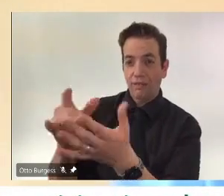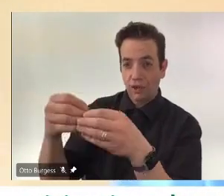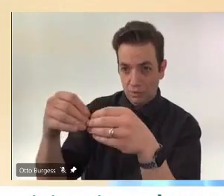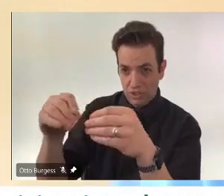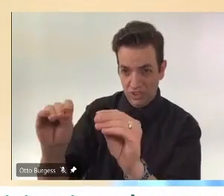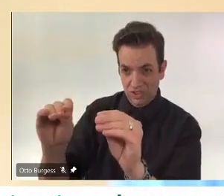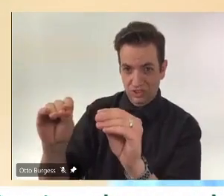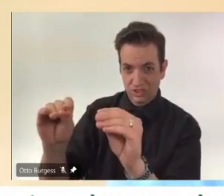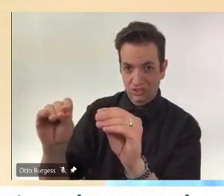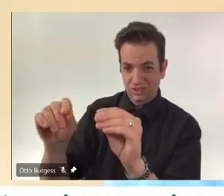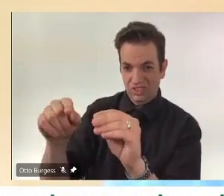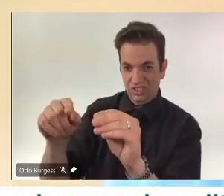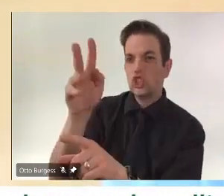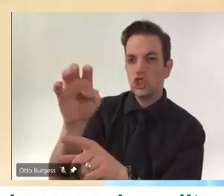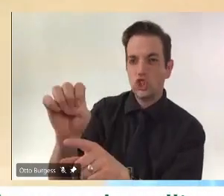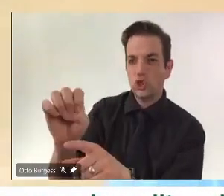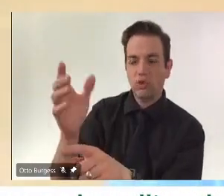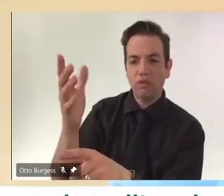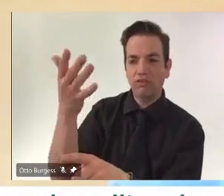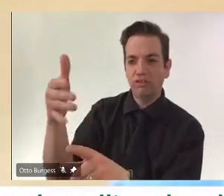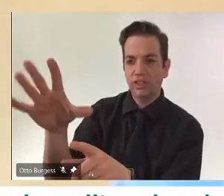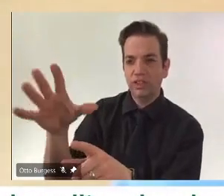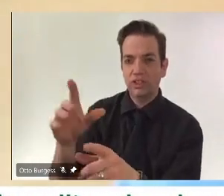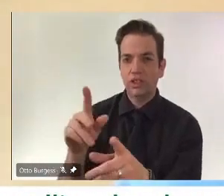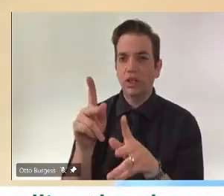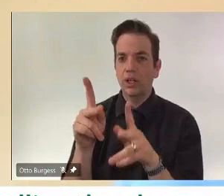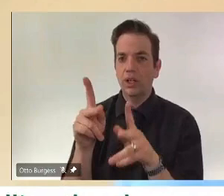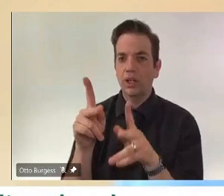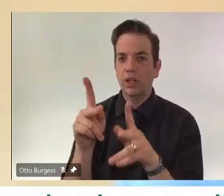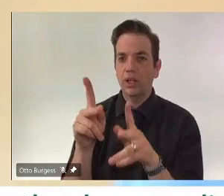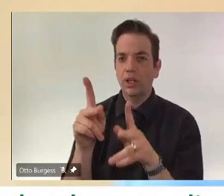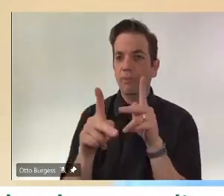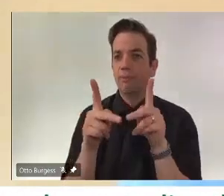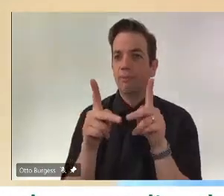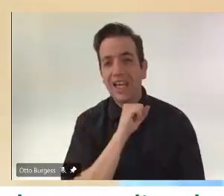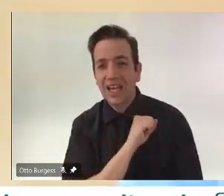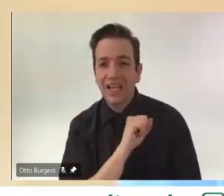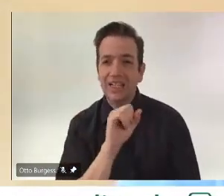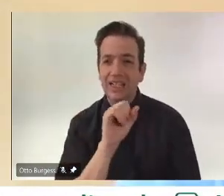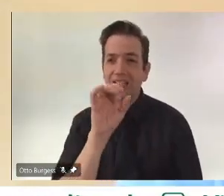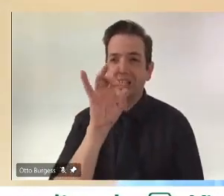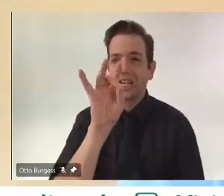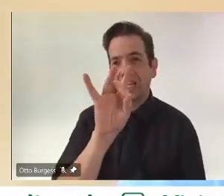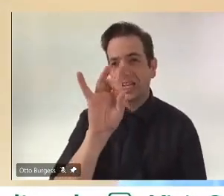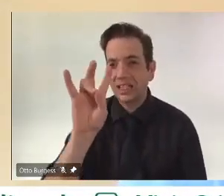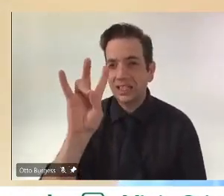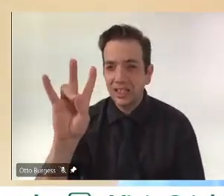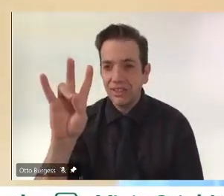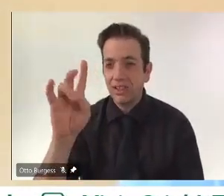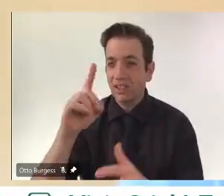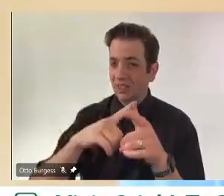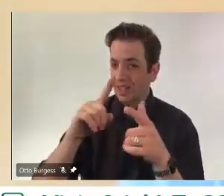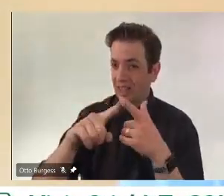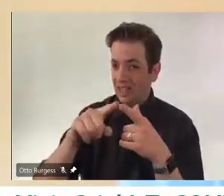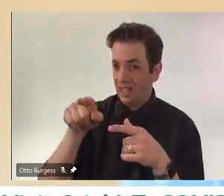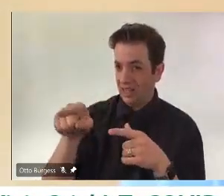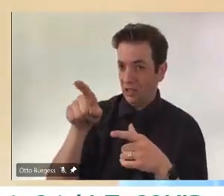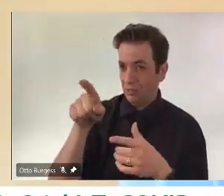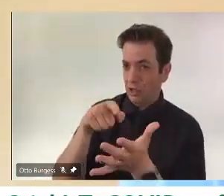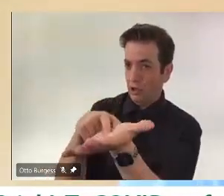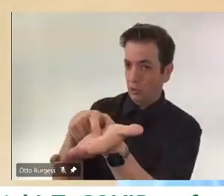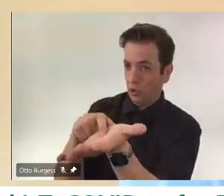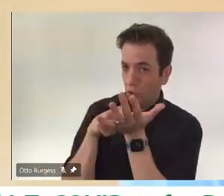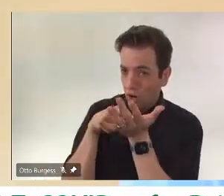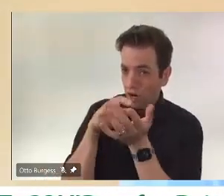calling in the next couple of days for 80, 70-year-olds eventually. Will they have to phone the pharmacy? Will the SHA